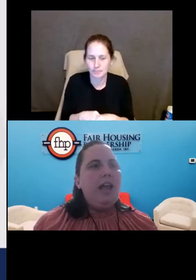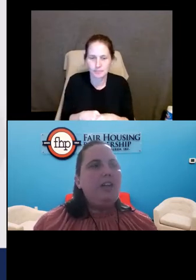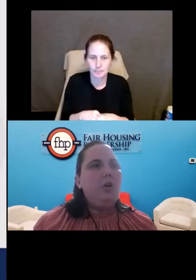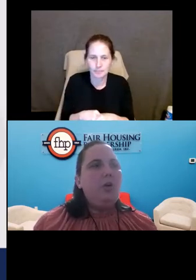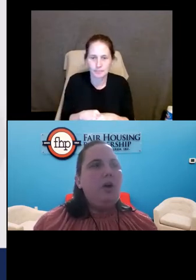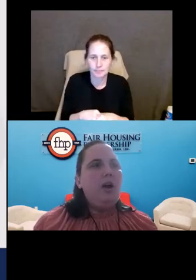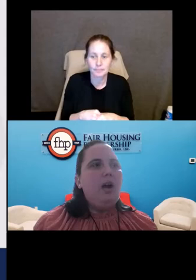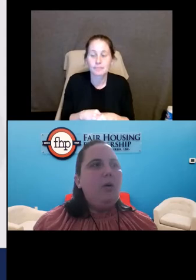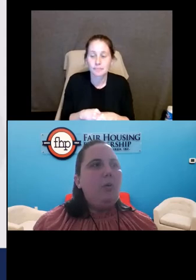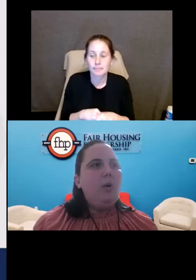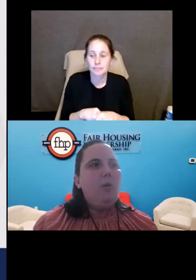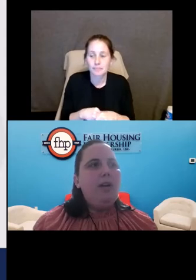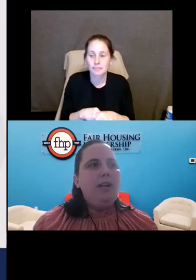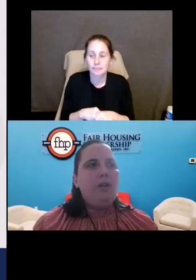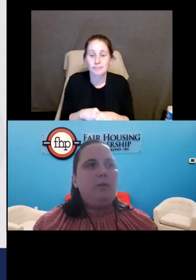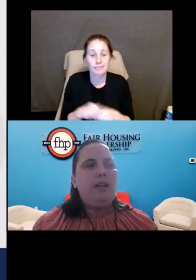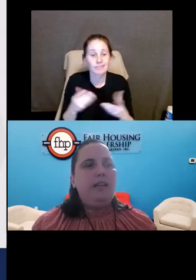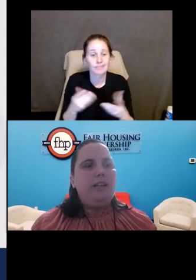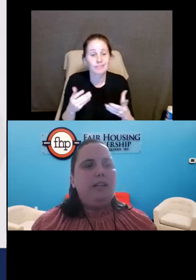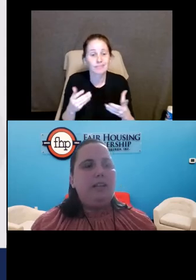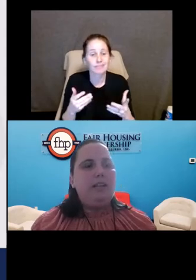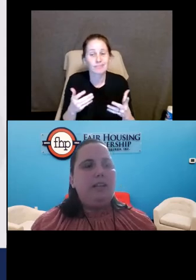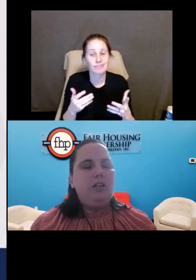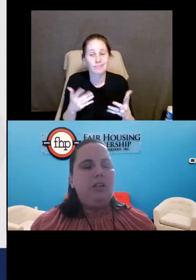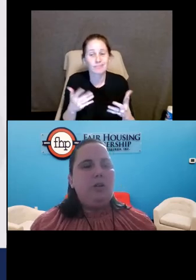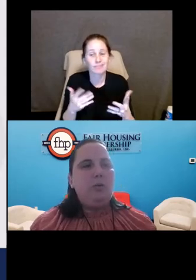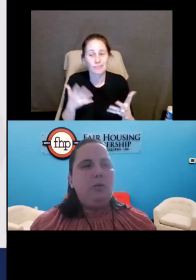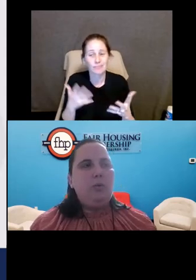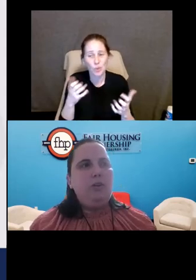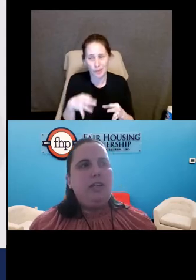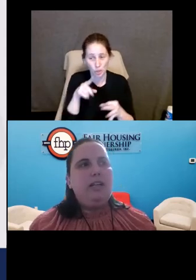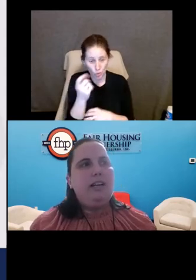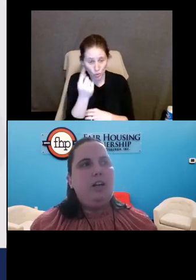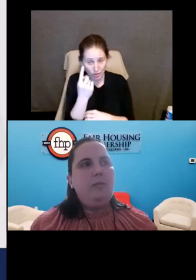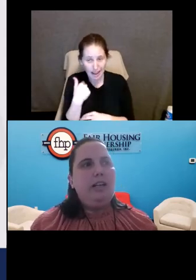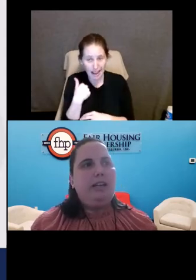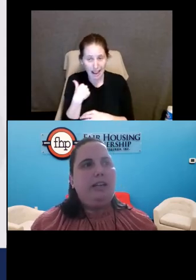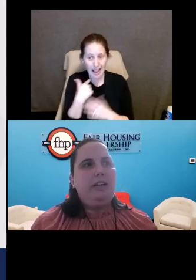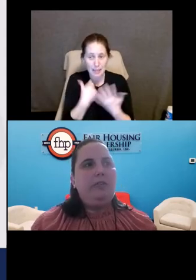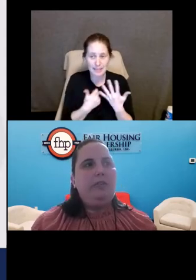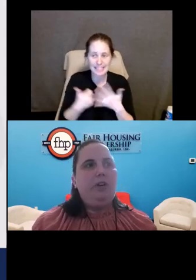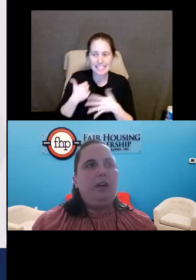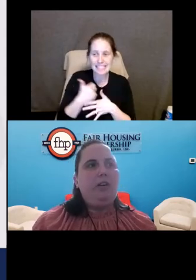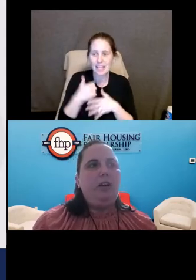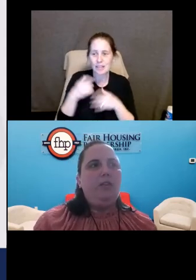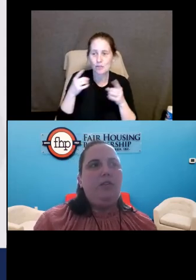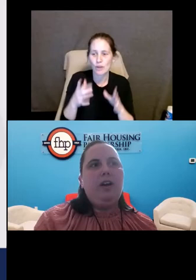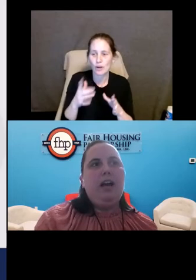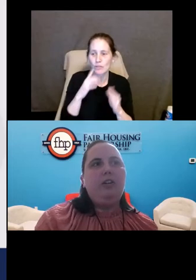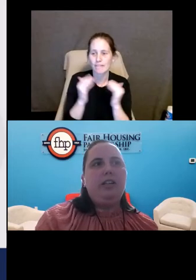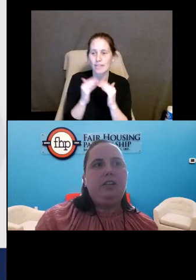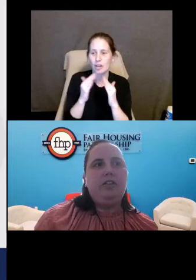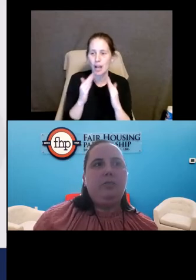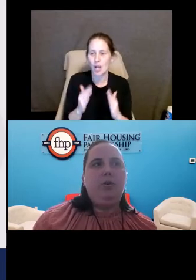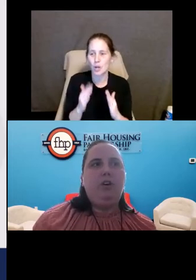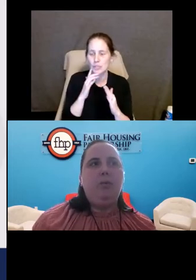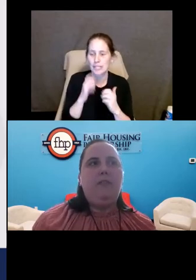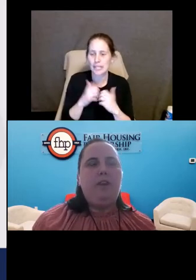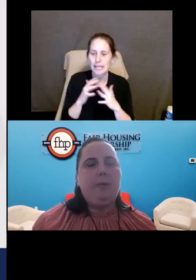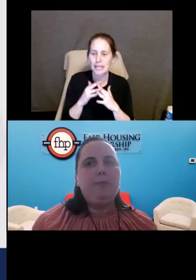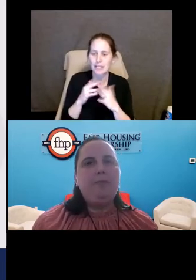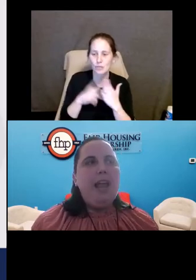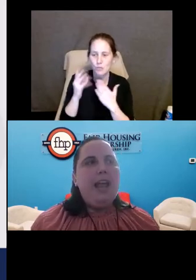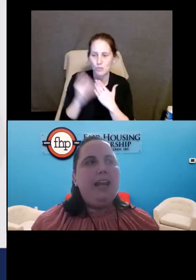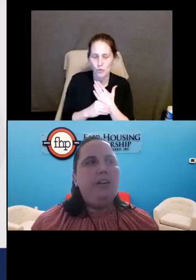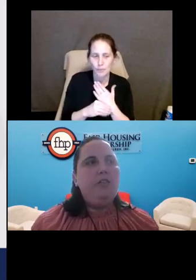And so what I want to explain is that you understand is that I am the executive director of a fair housing initiative program.